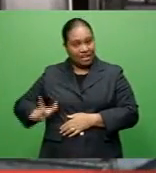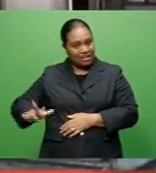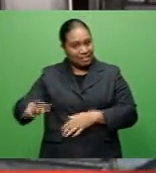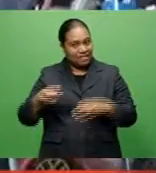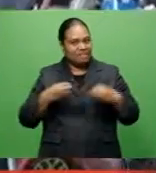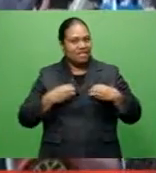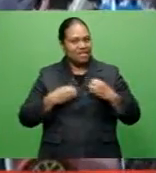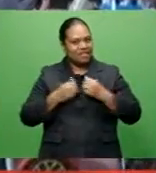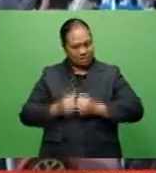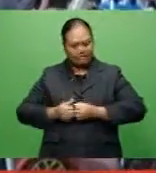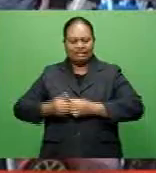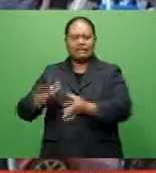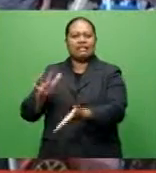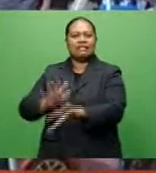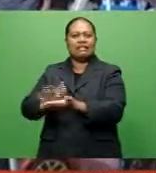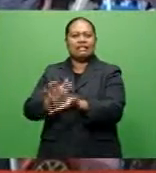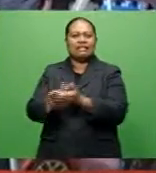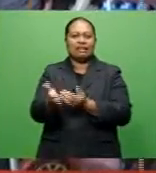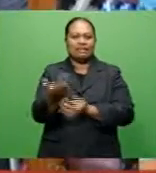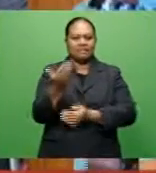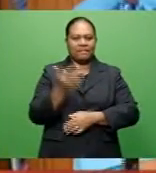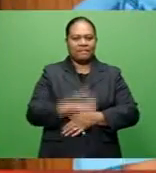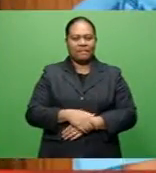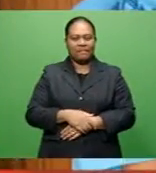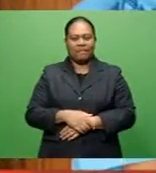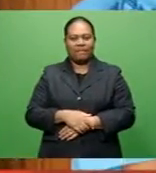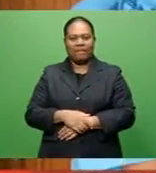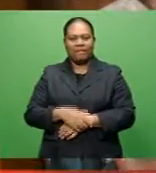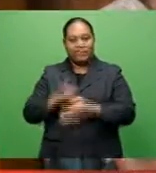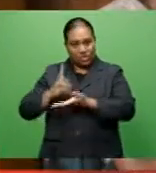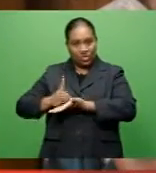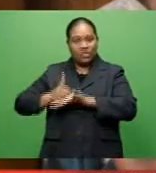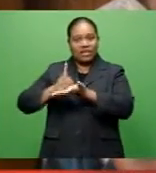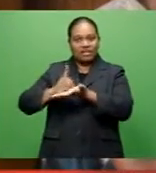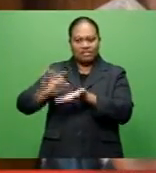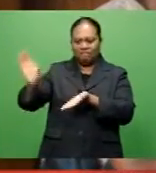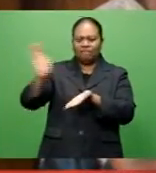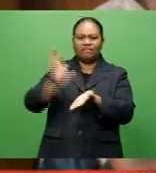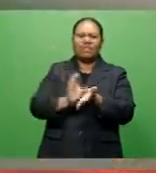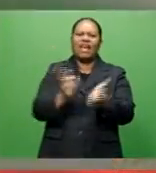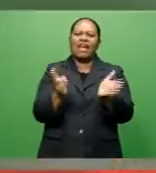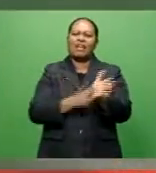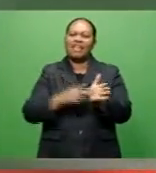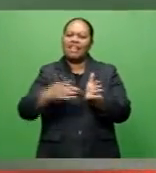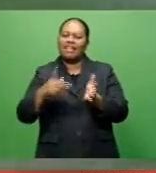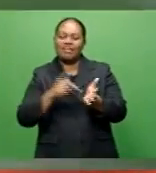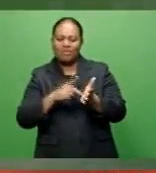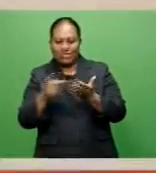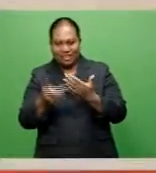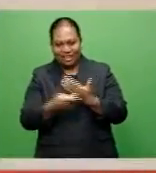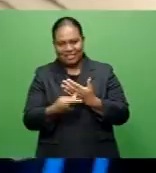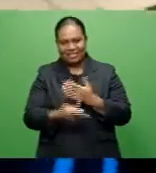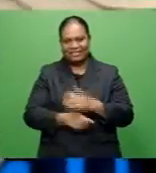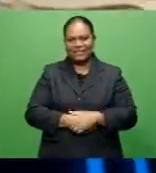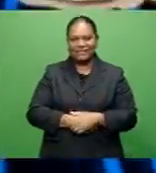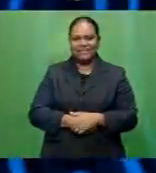businesses begin cleanup. And donation to fund two Nailanga projects. Stay with us.